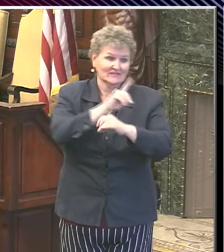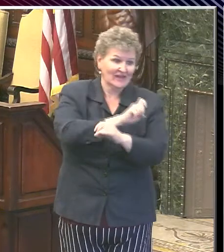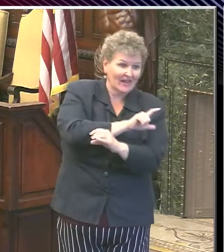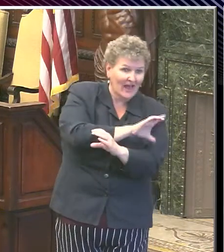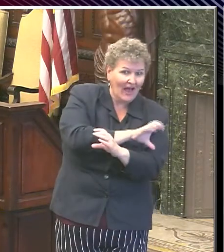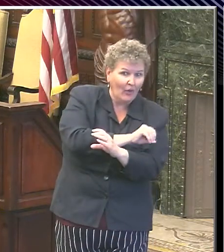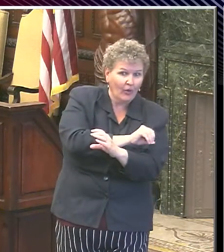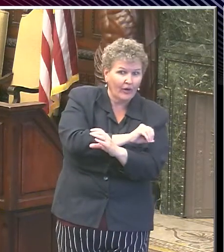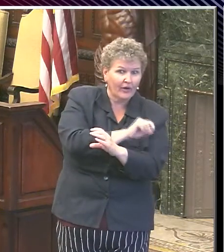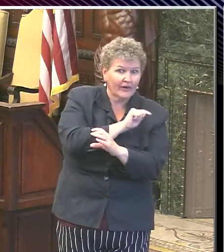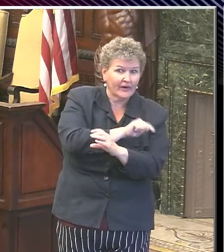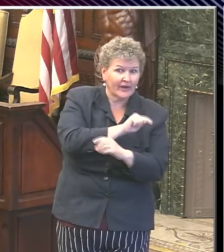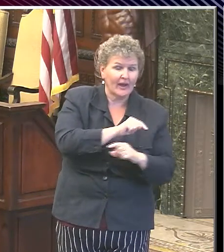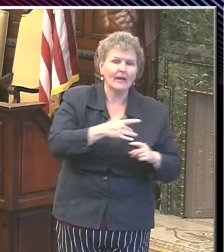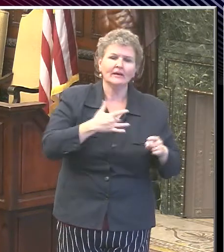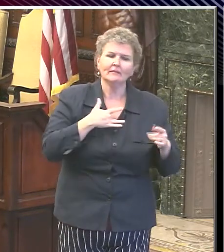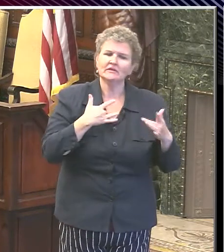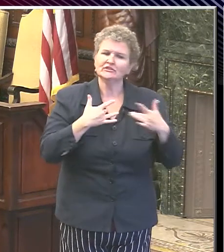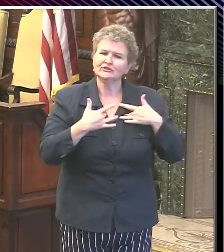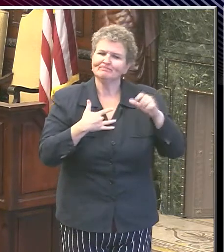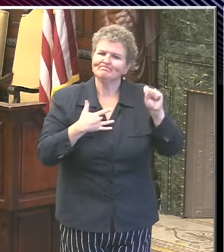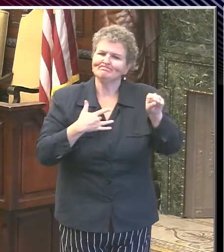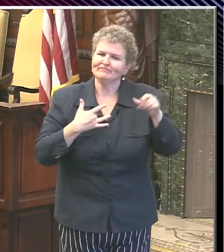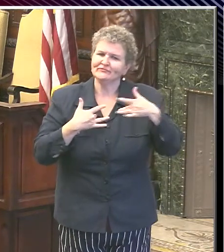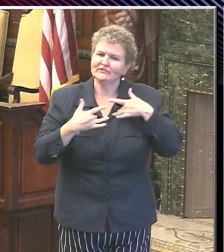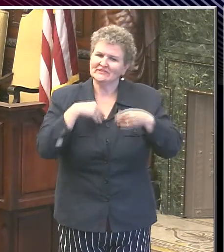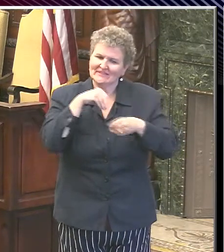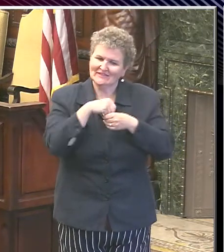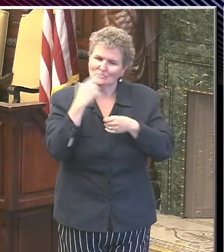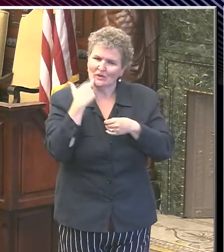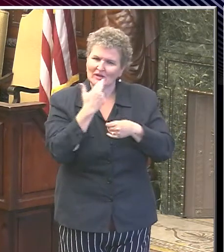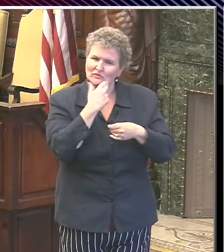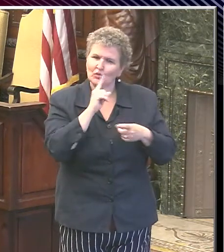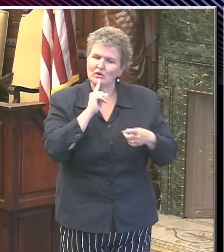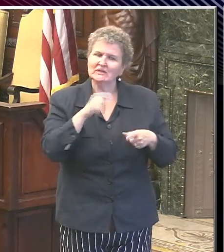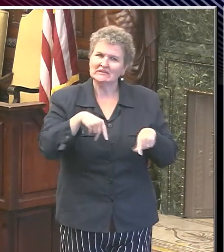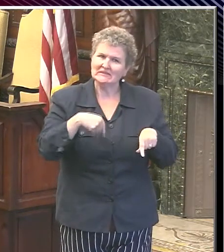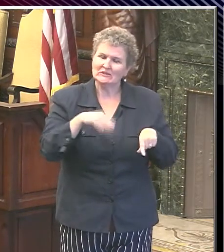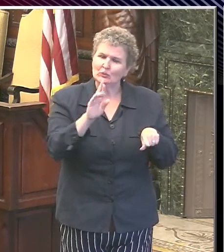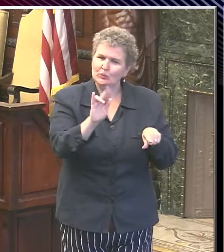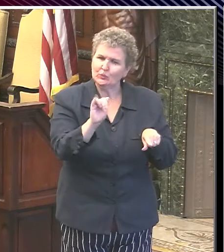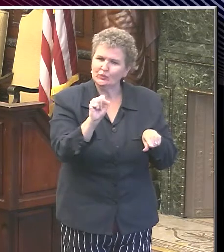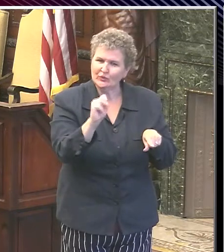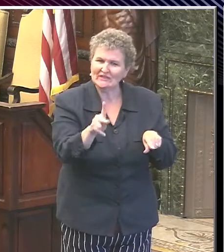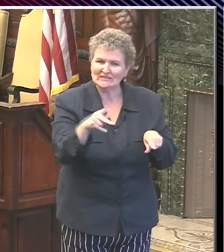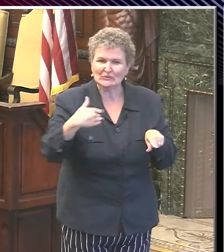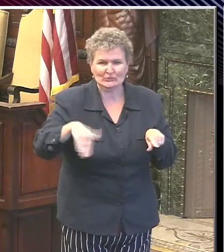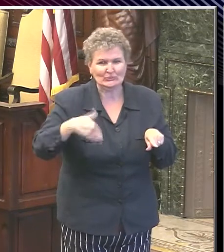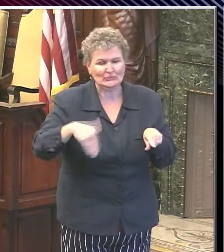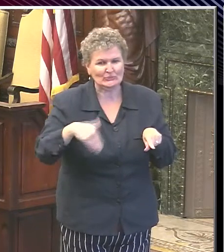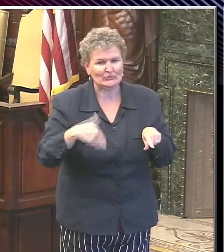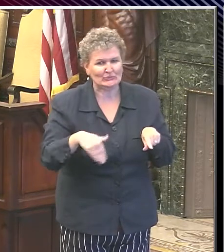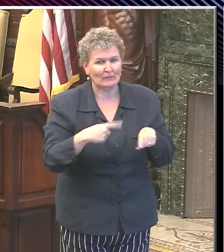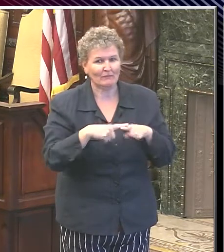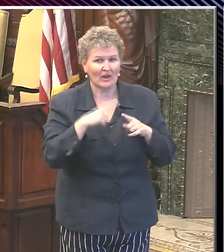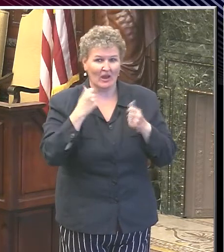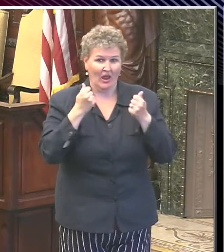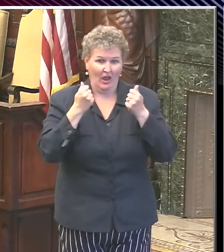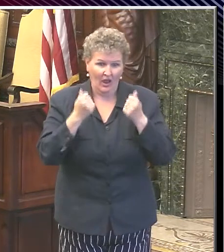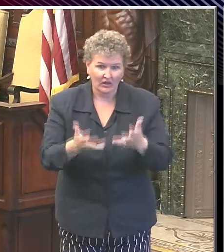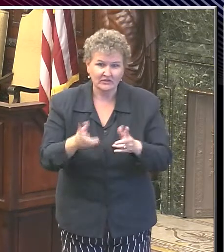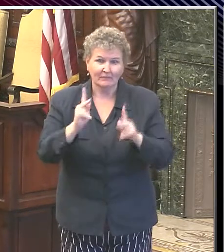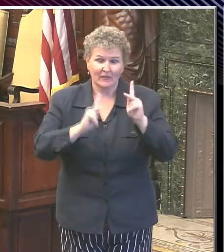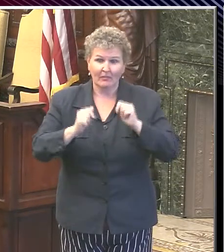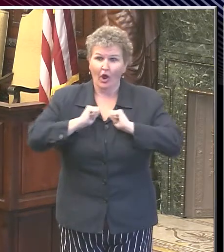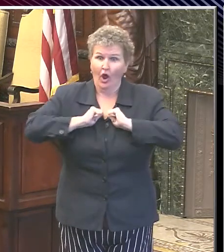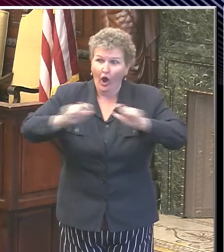I'm certainly concerned where there is indoor dining that that's a risk. And I can't say whether it might be, you know, feeding the increases we're seeing around the county. I do think